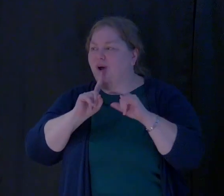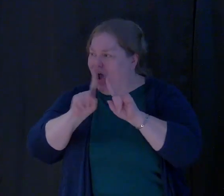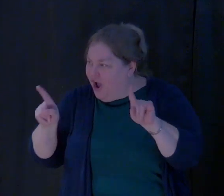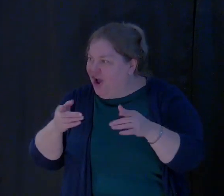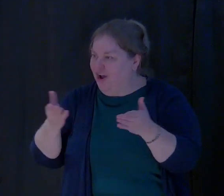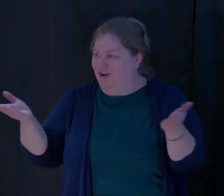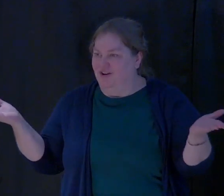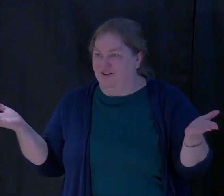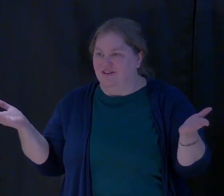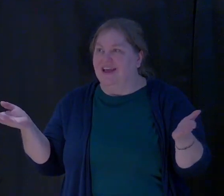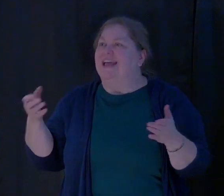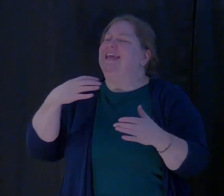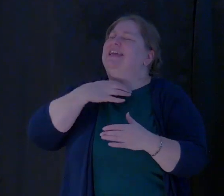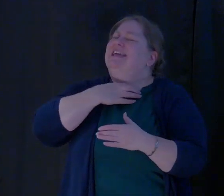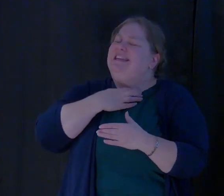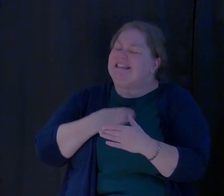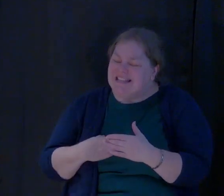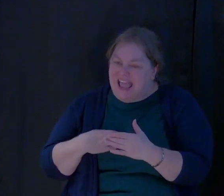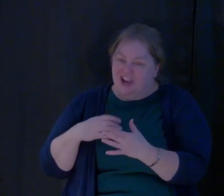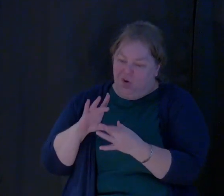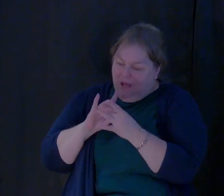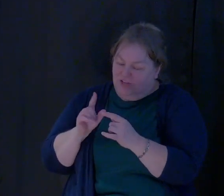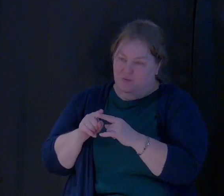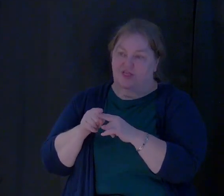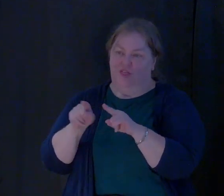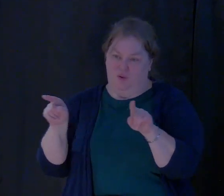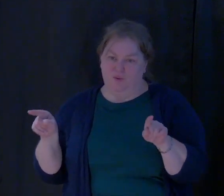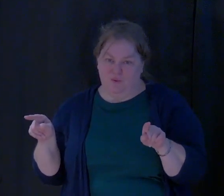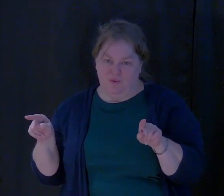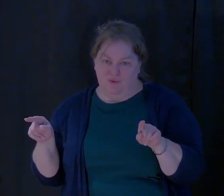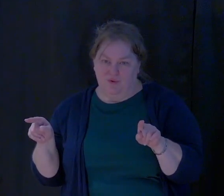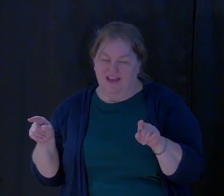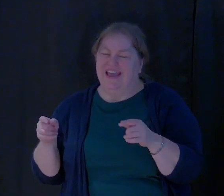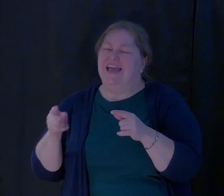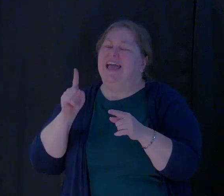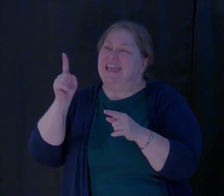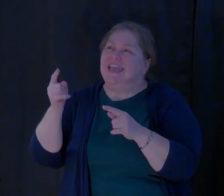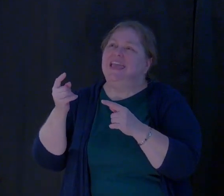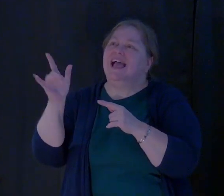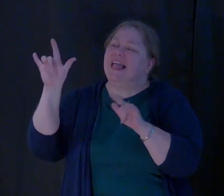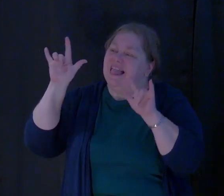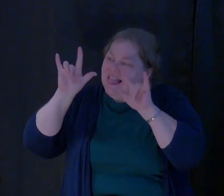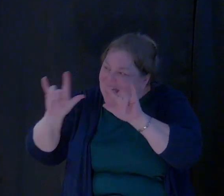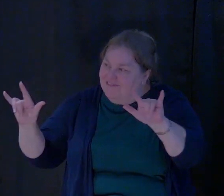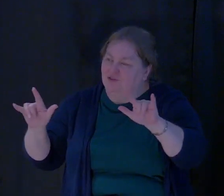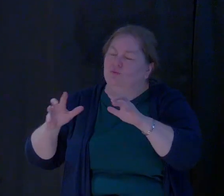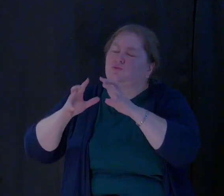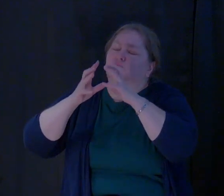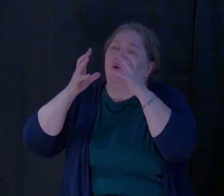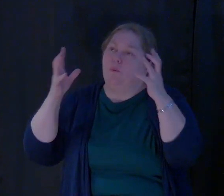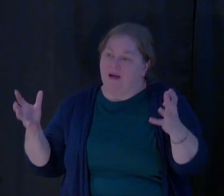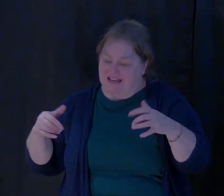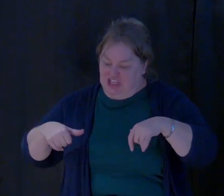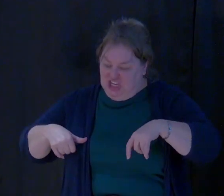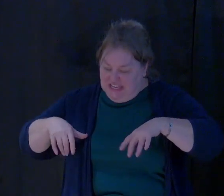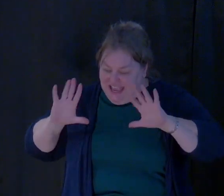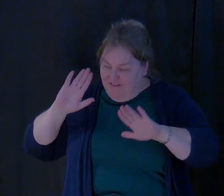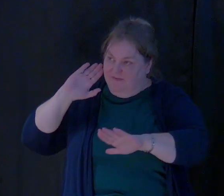He desires a relationship with you and I and he loves us that much that he would give his son to die for us.